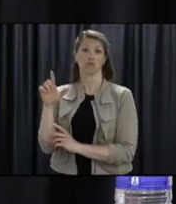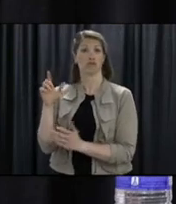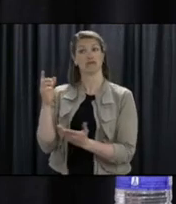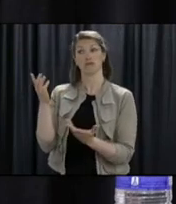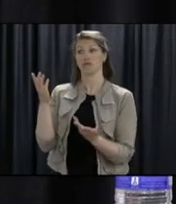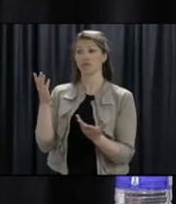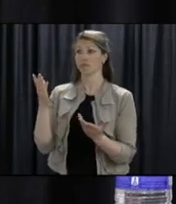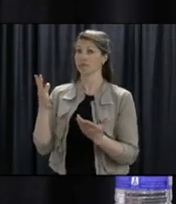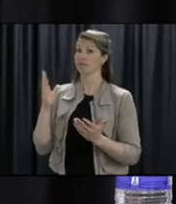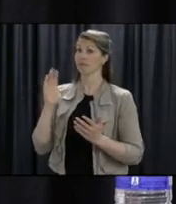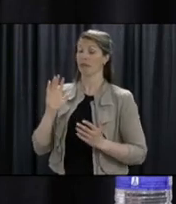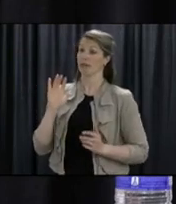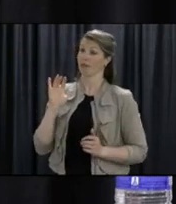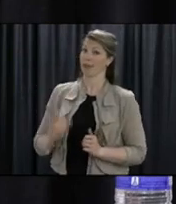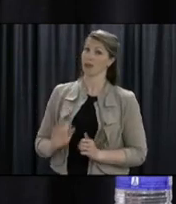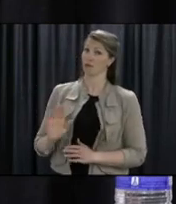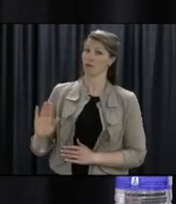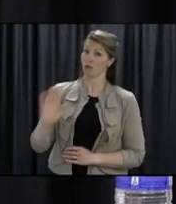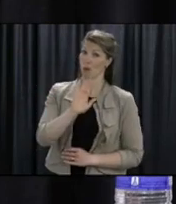that's up to you.